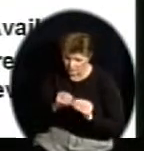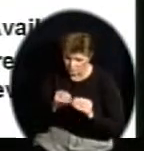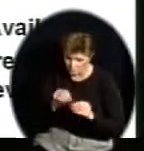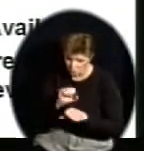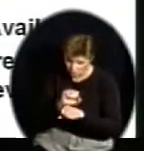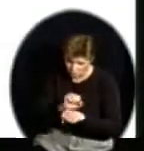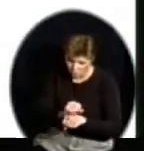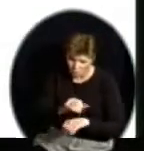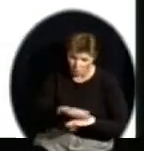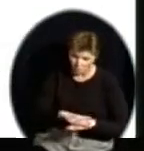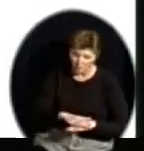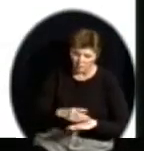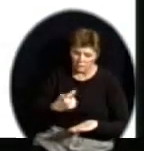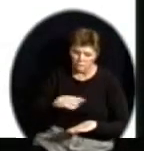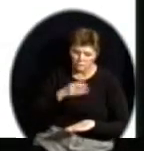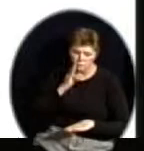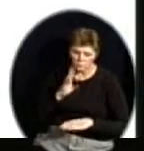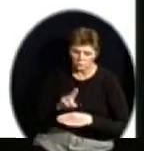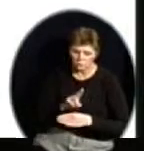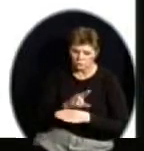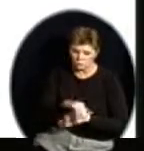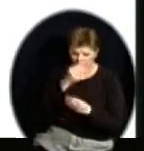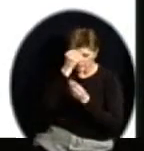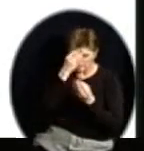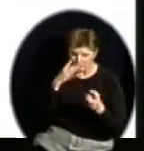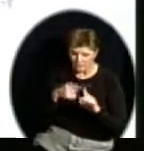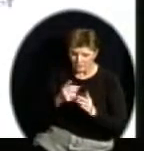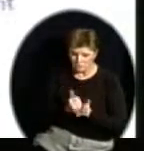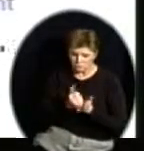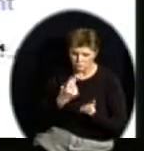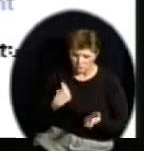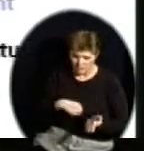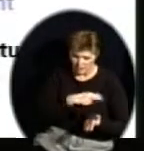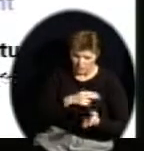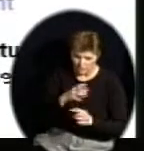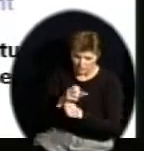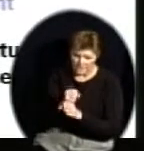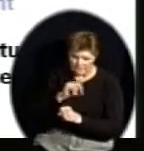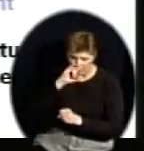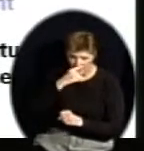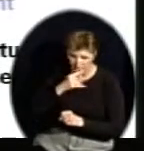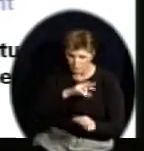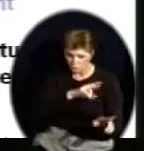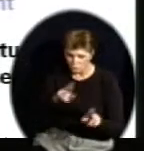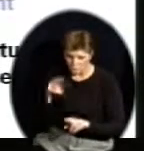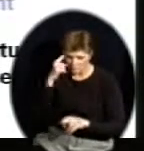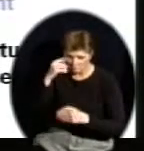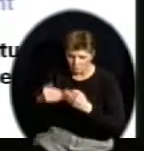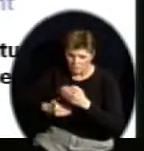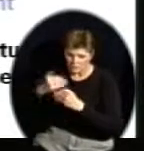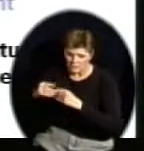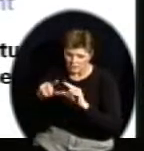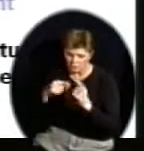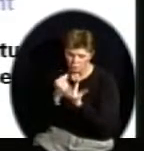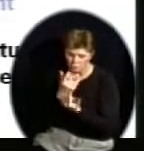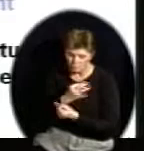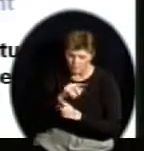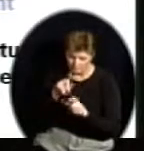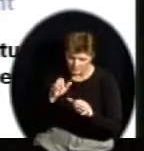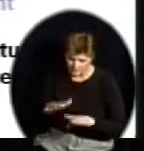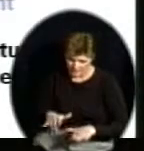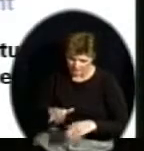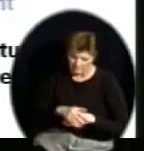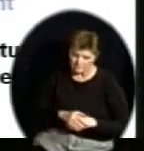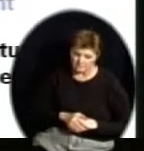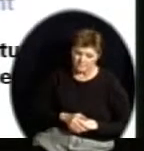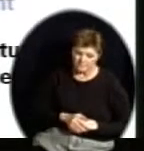and skills that we need to do a little bit better on. Certainly we know that we have continued work to do, and we would also say that based on the changes,